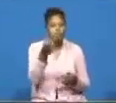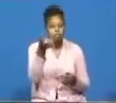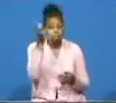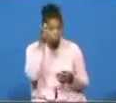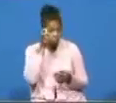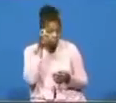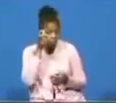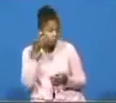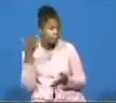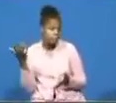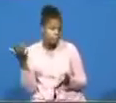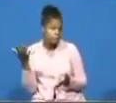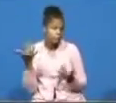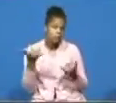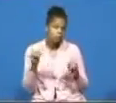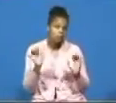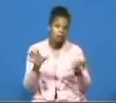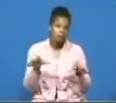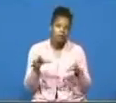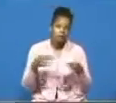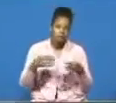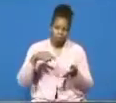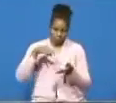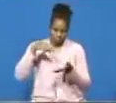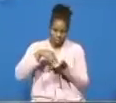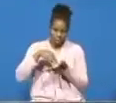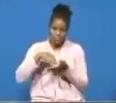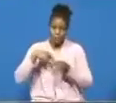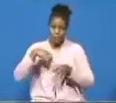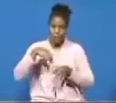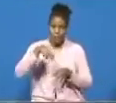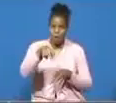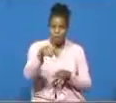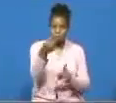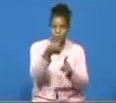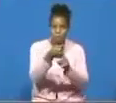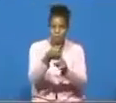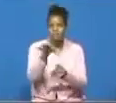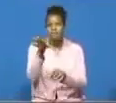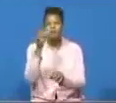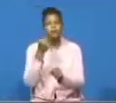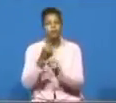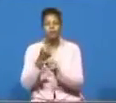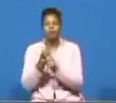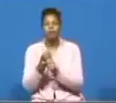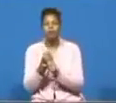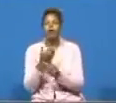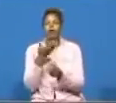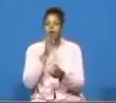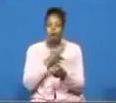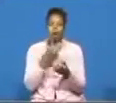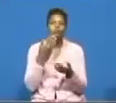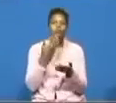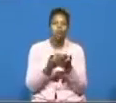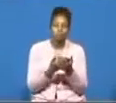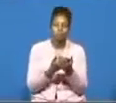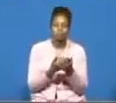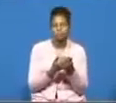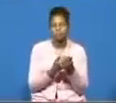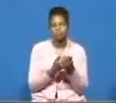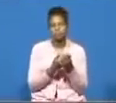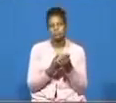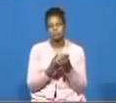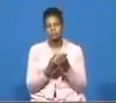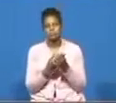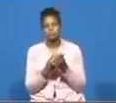hearing me somebody it means that god has been good good you that yes you have been getting some